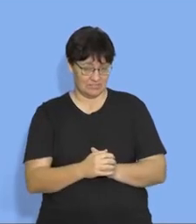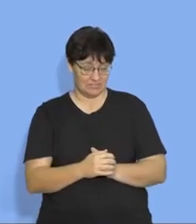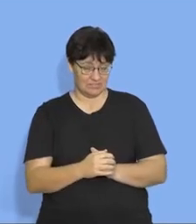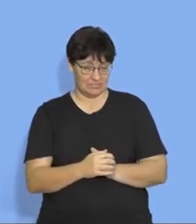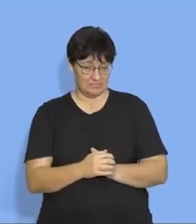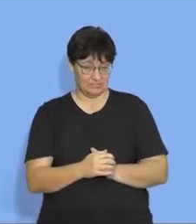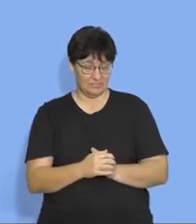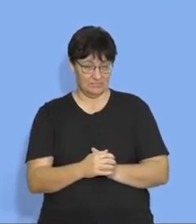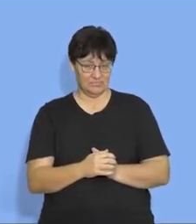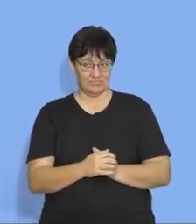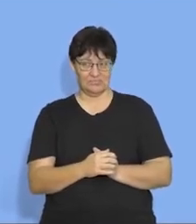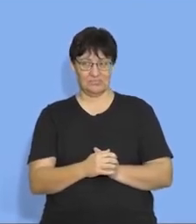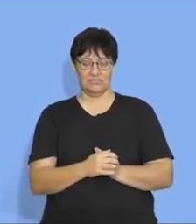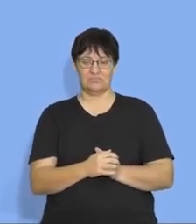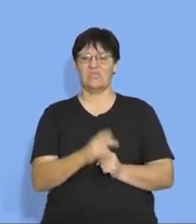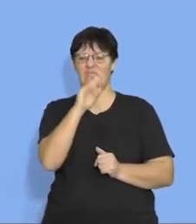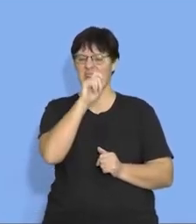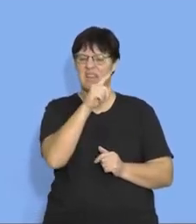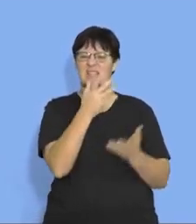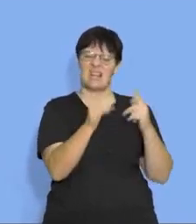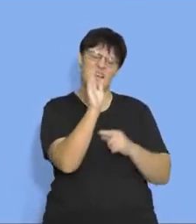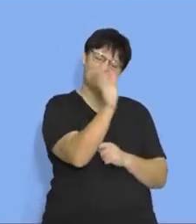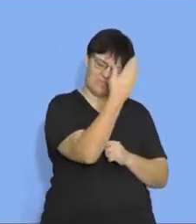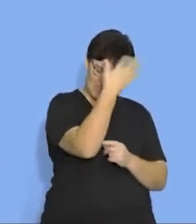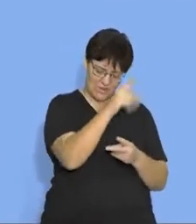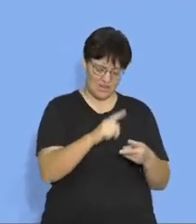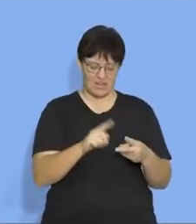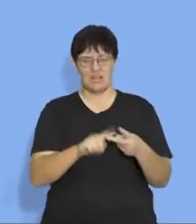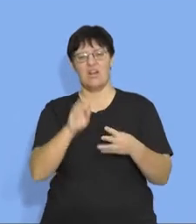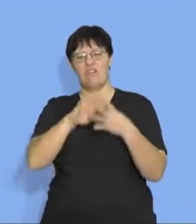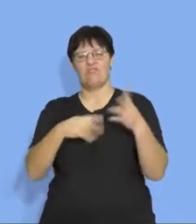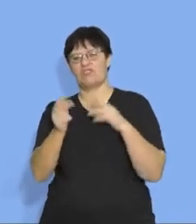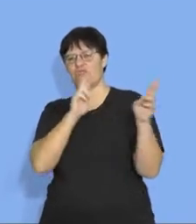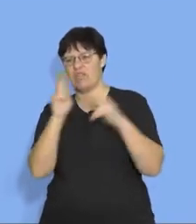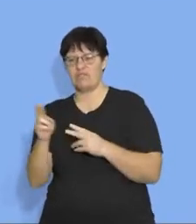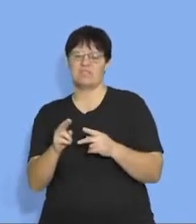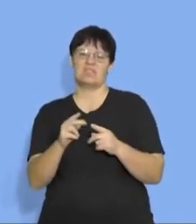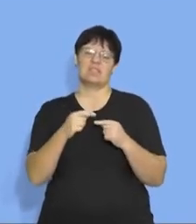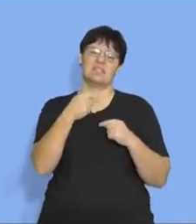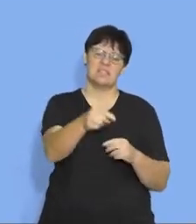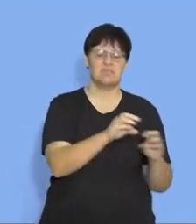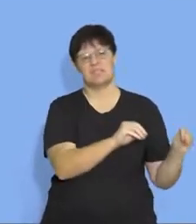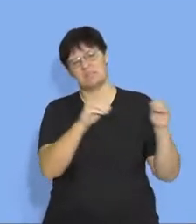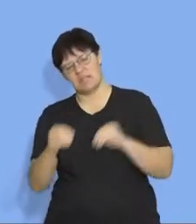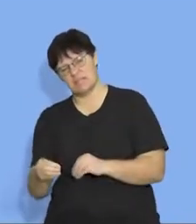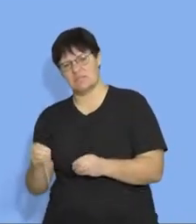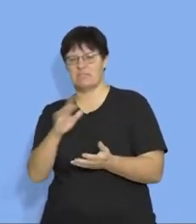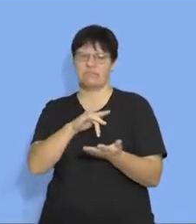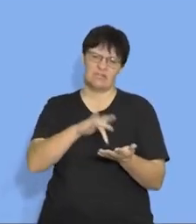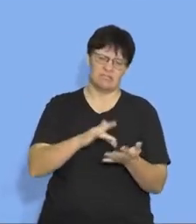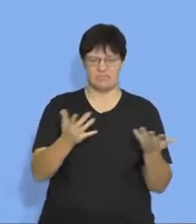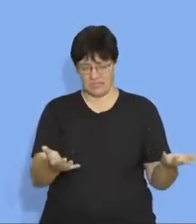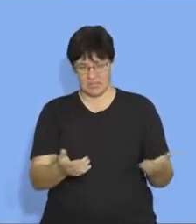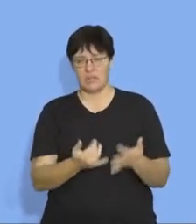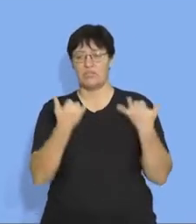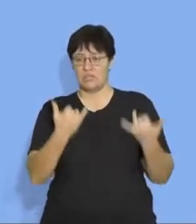So we know what vectors and scalars are. We've done frames of reference, distance, displacement. Today we're going to